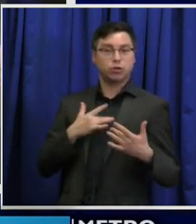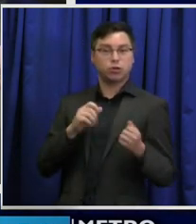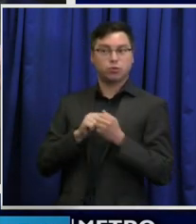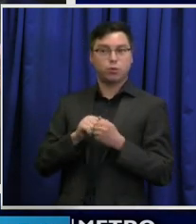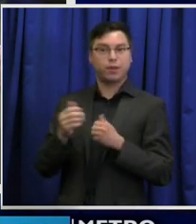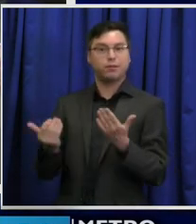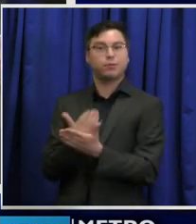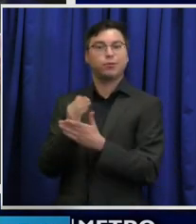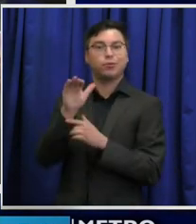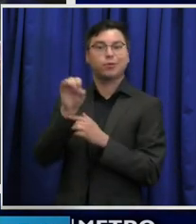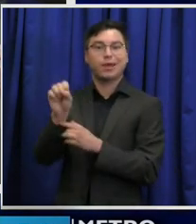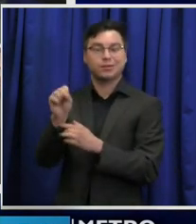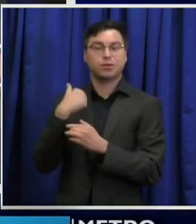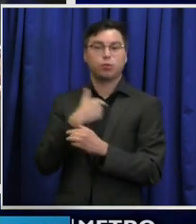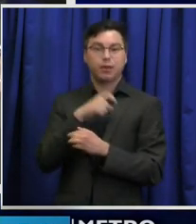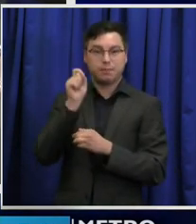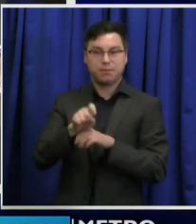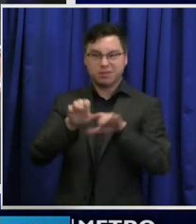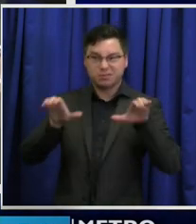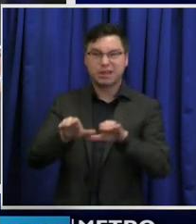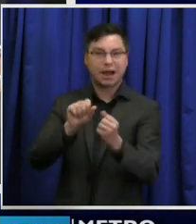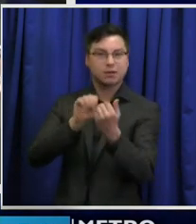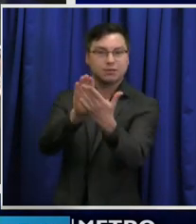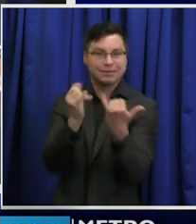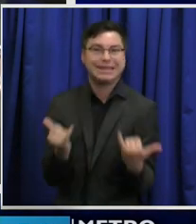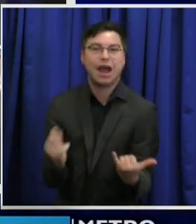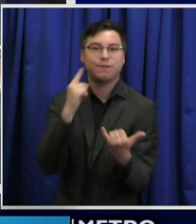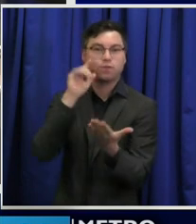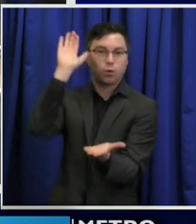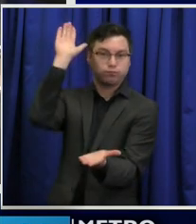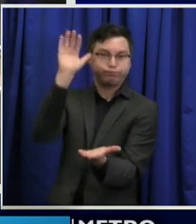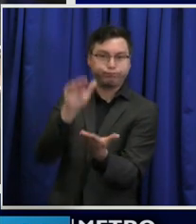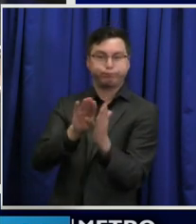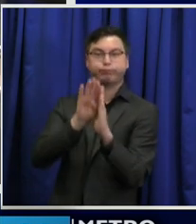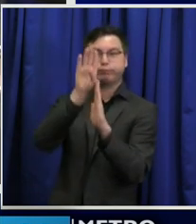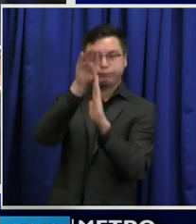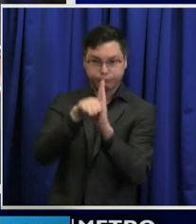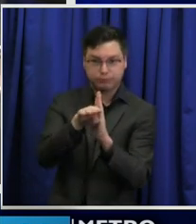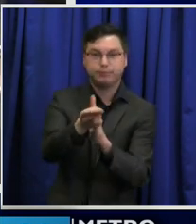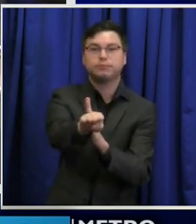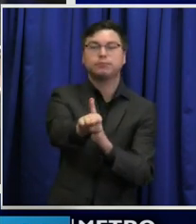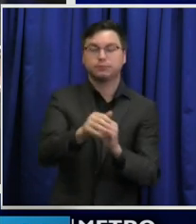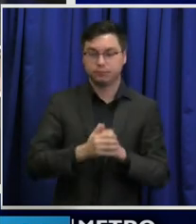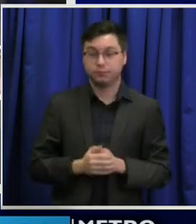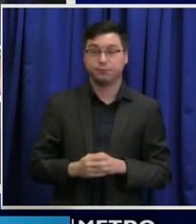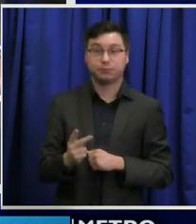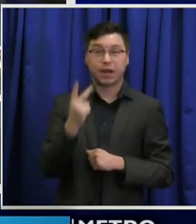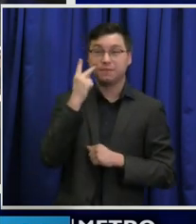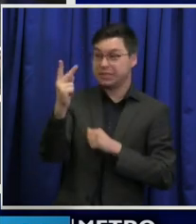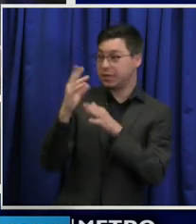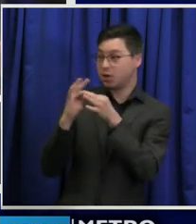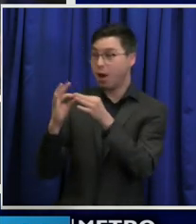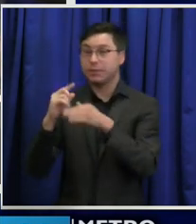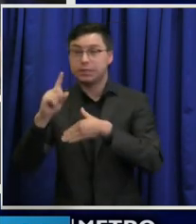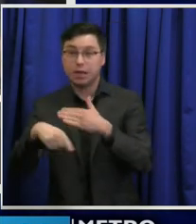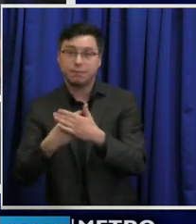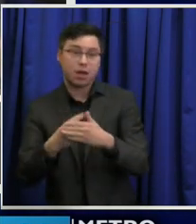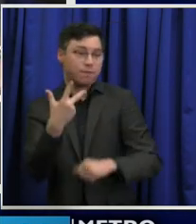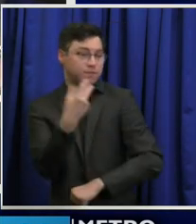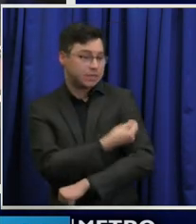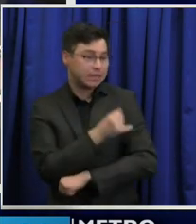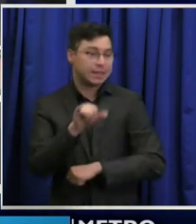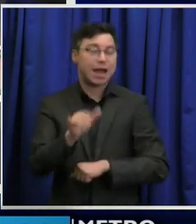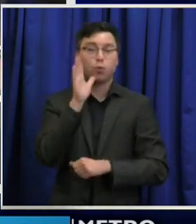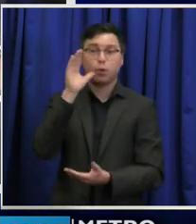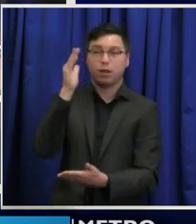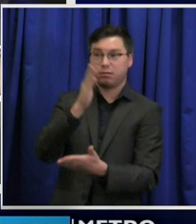and act now to flatten the curve. Now, I've heard and seen some of the comments lately about the vaccines, and how this will now end the